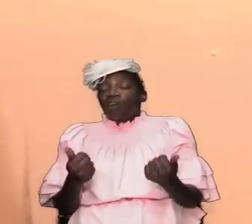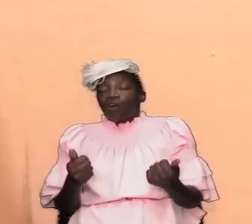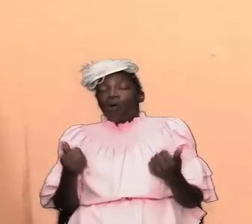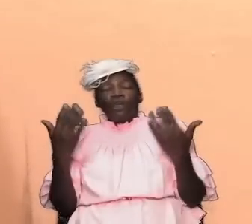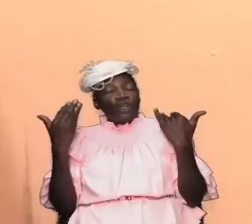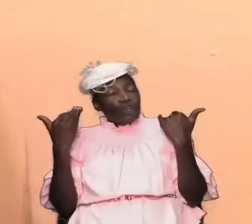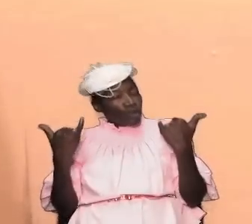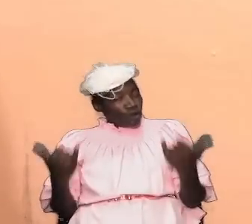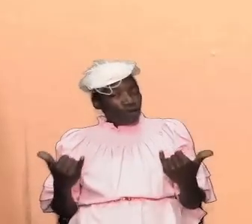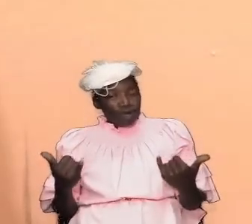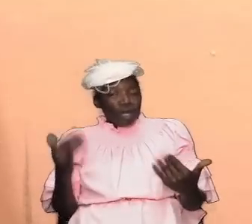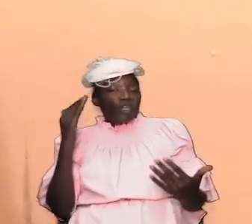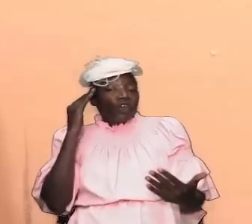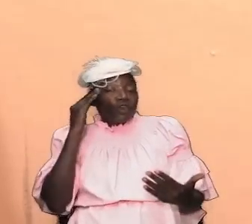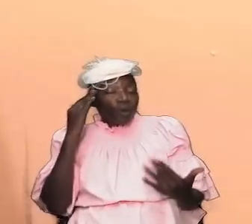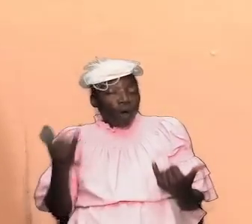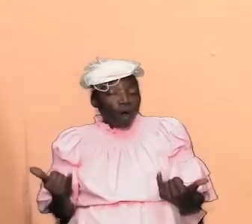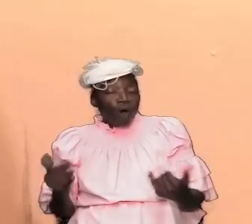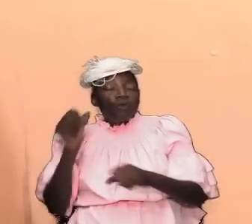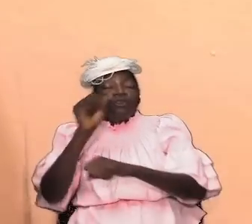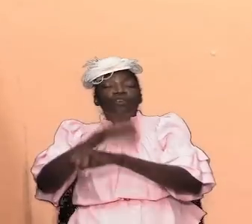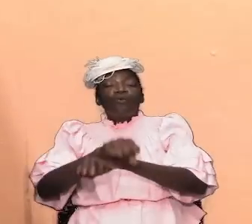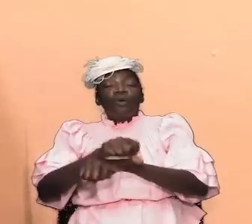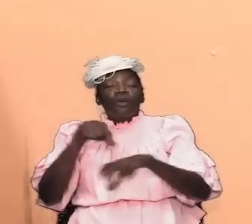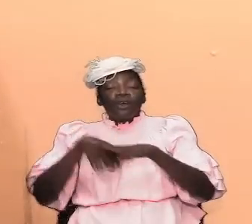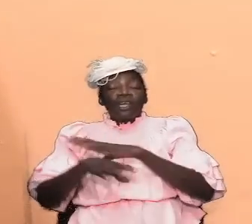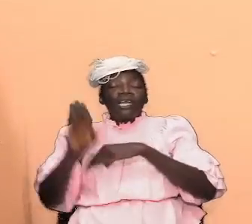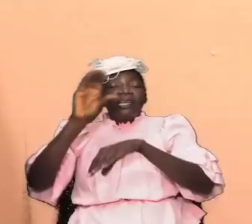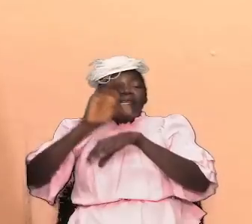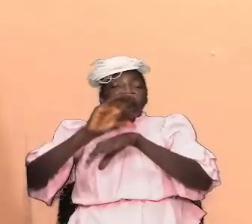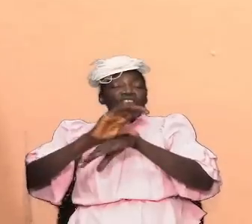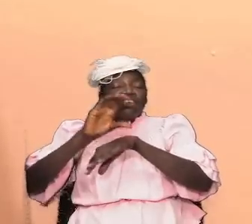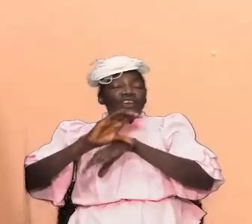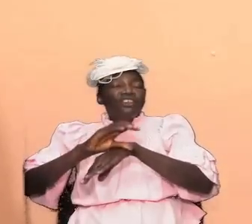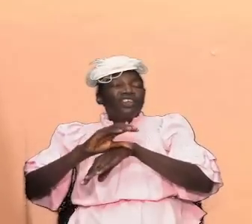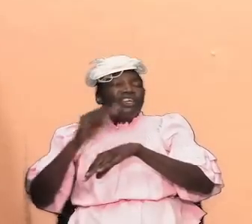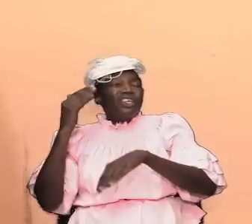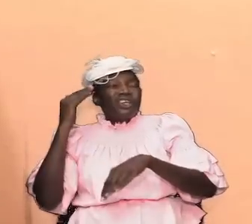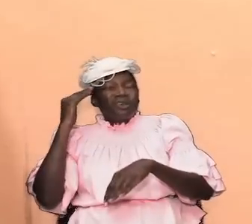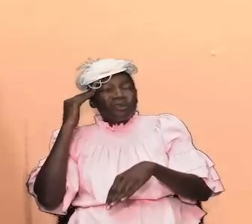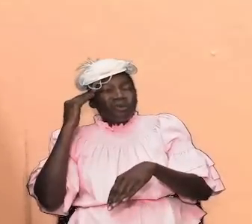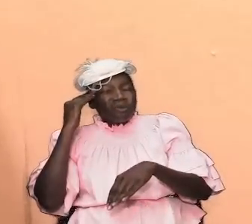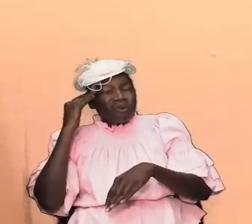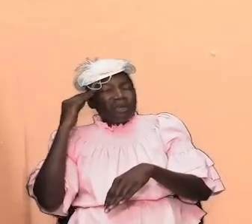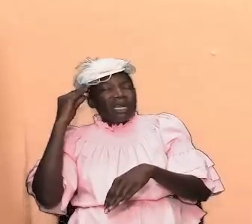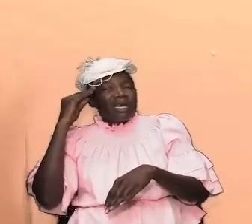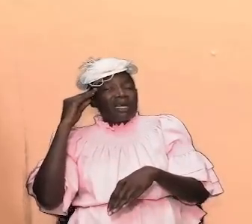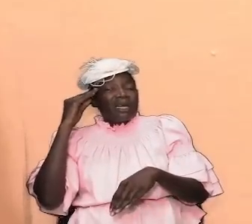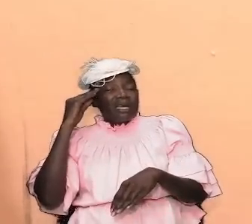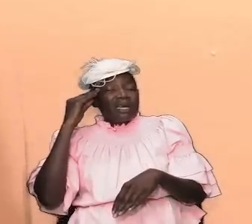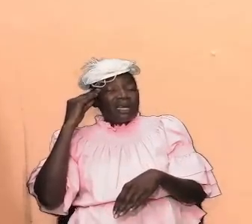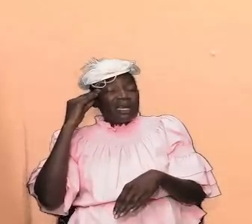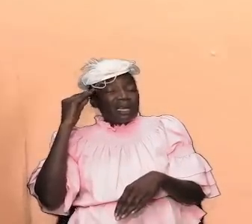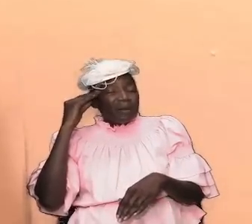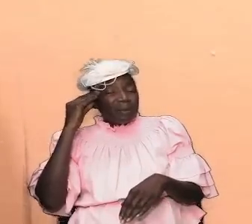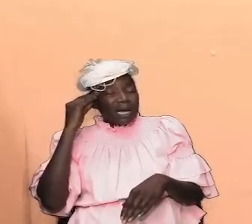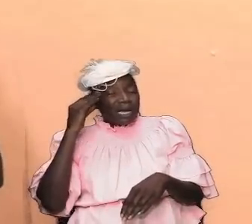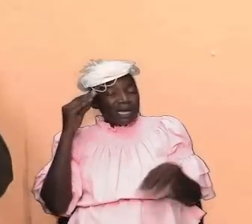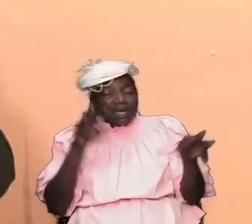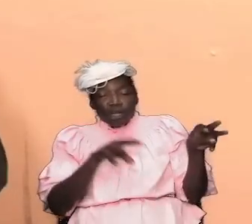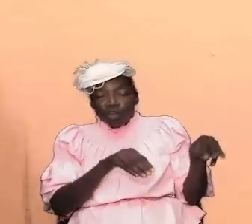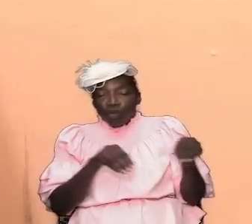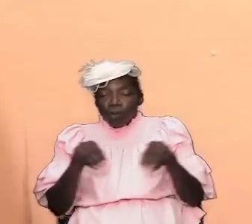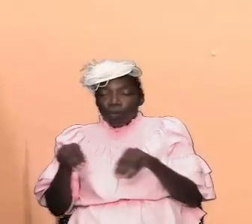operate within the church we would know the kind of mindset to move about